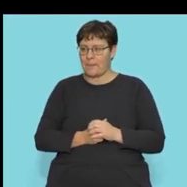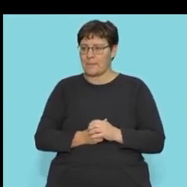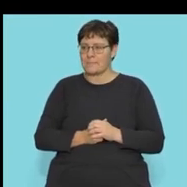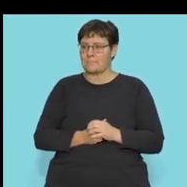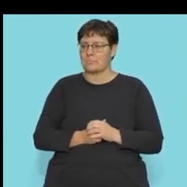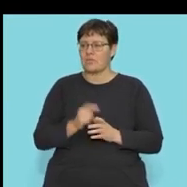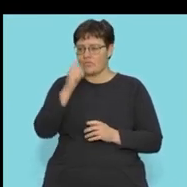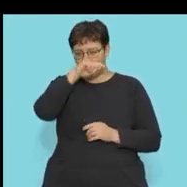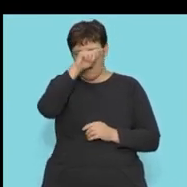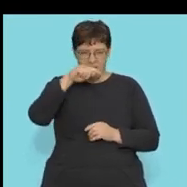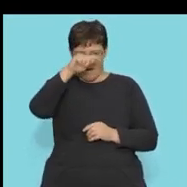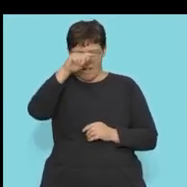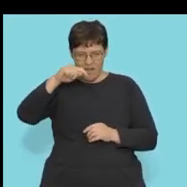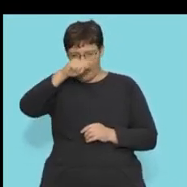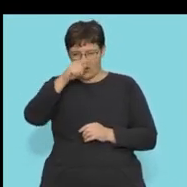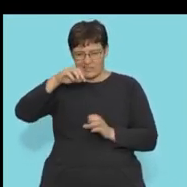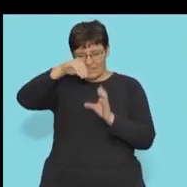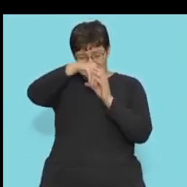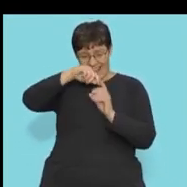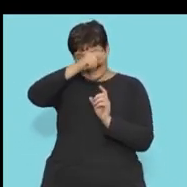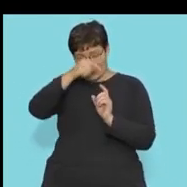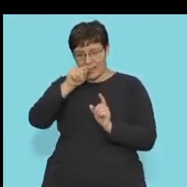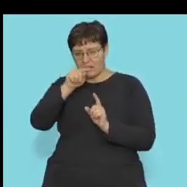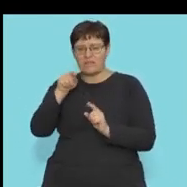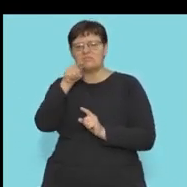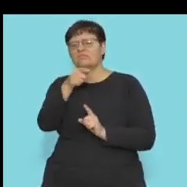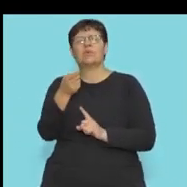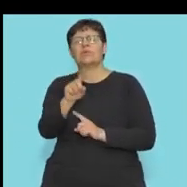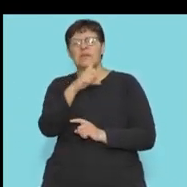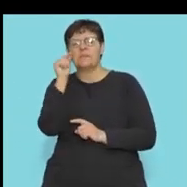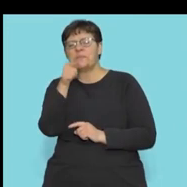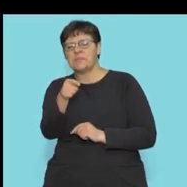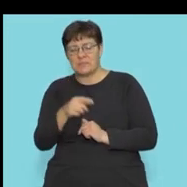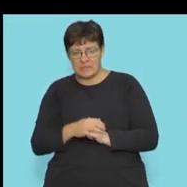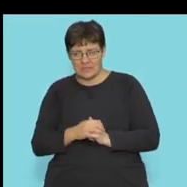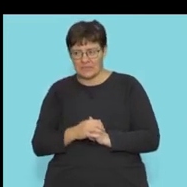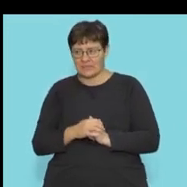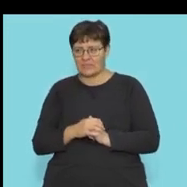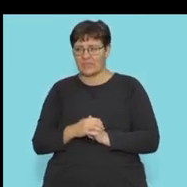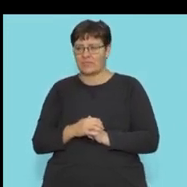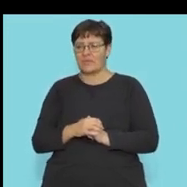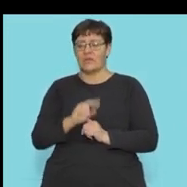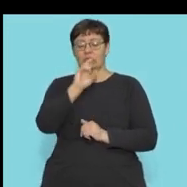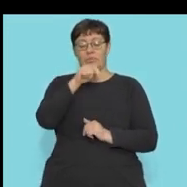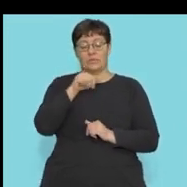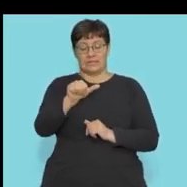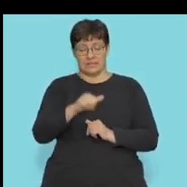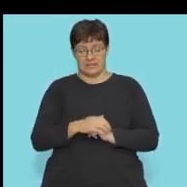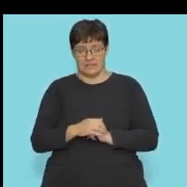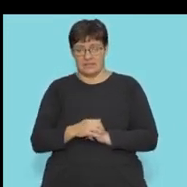recap, we know that there are folds on the inner membrane, so this points to those folds. And 2.6.